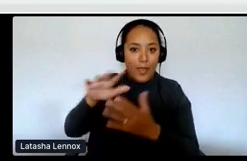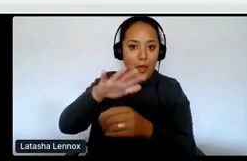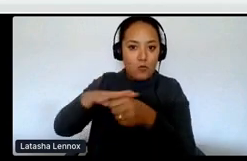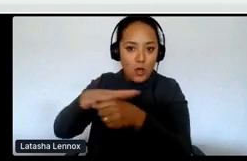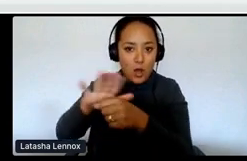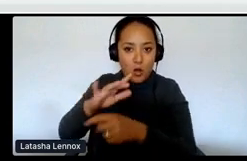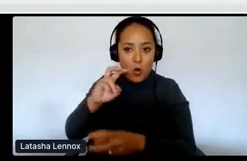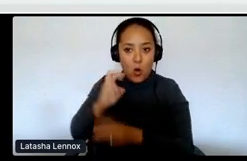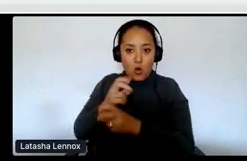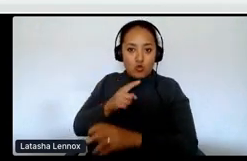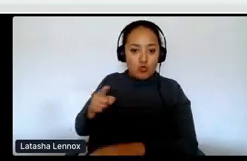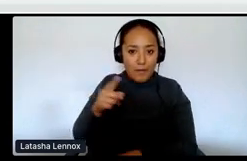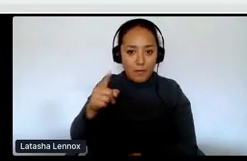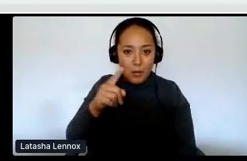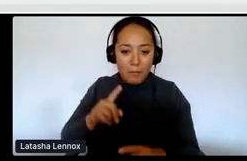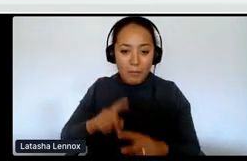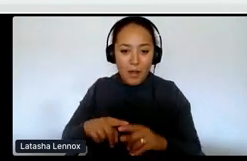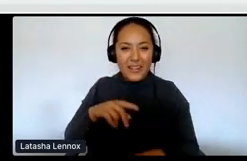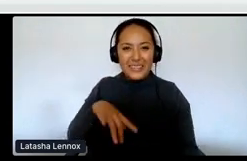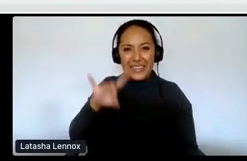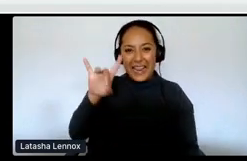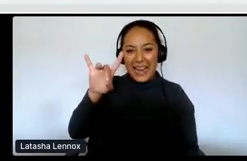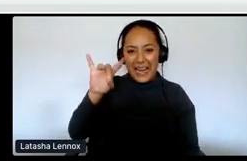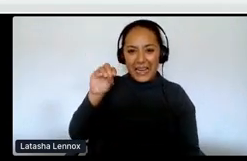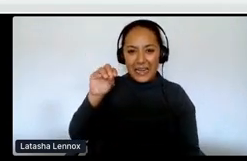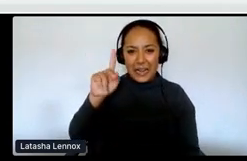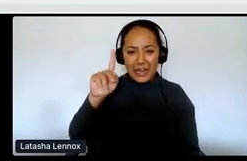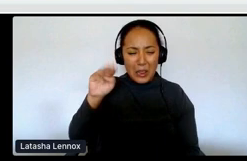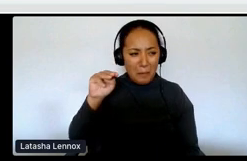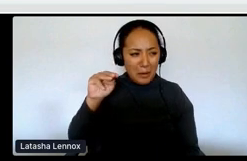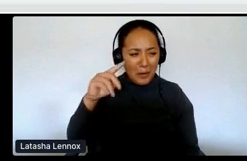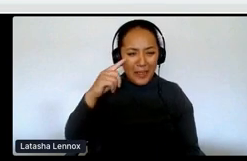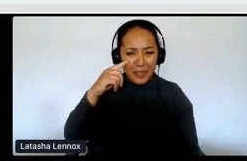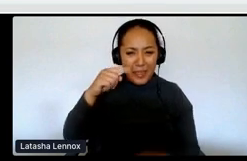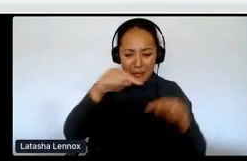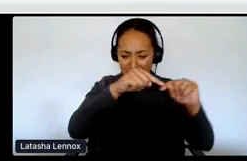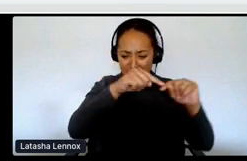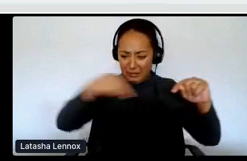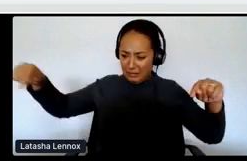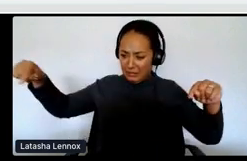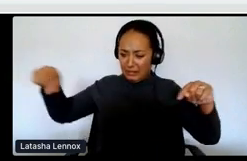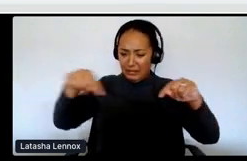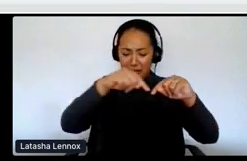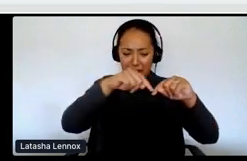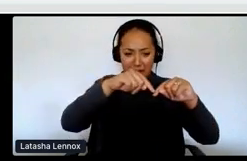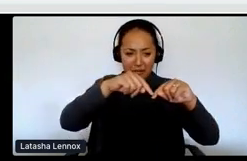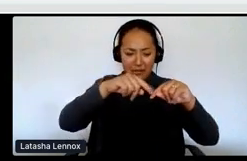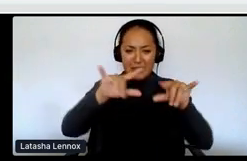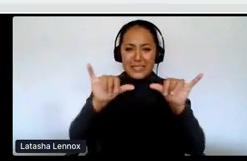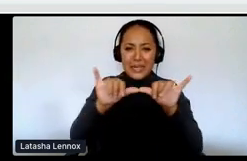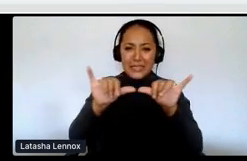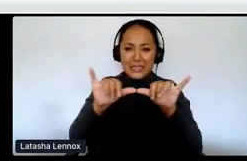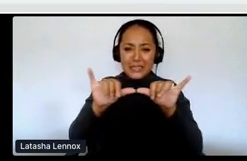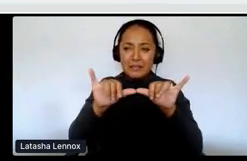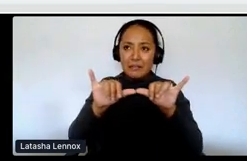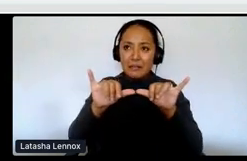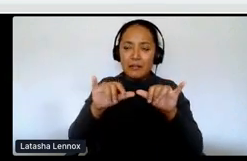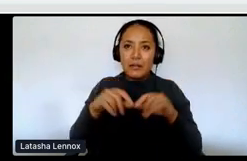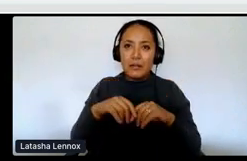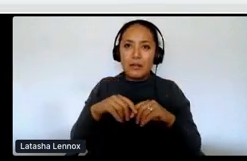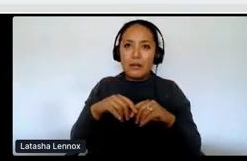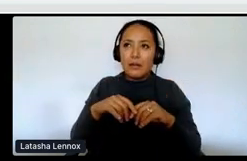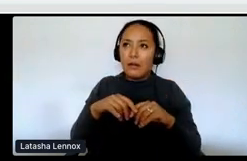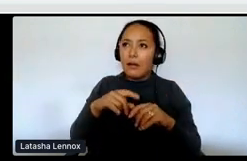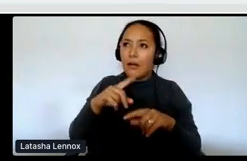an 80 square kilometer. think it, no, now I'm blanking right now. Cause, um, it spans, um, as big, as big as